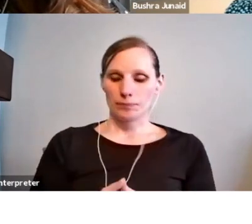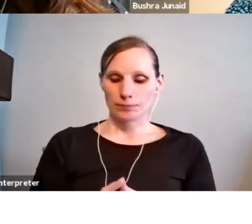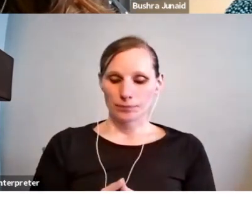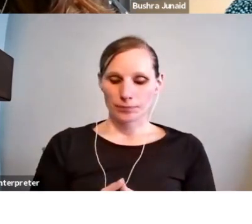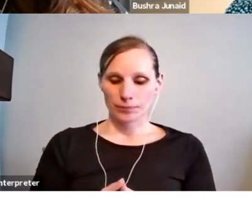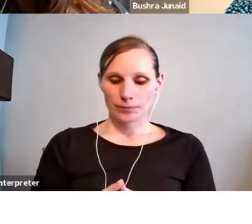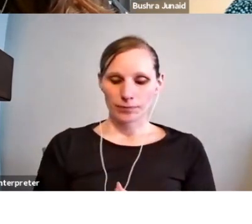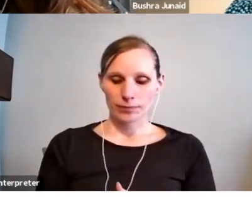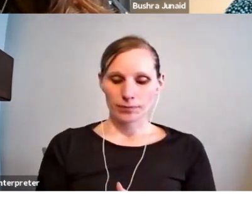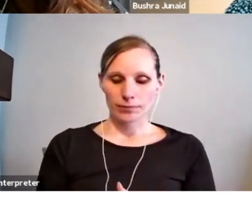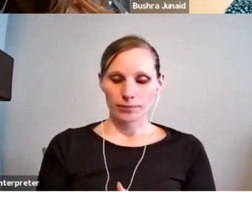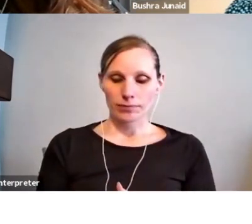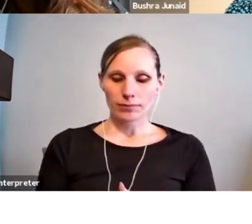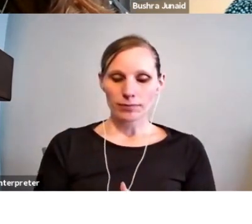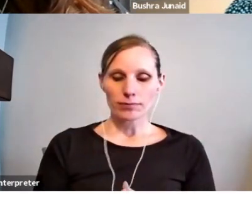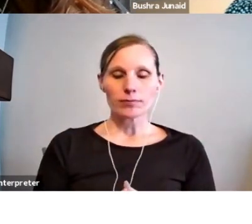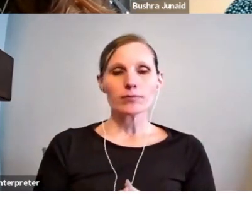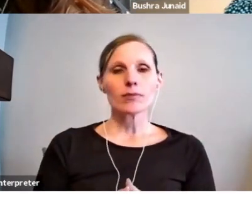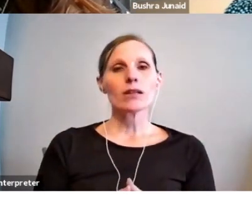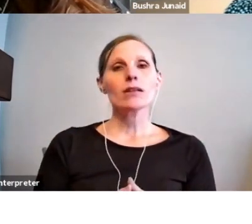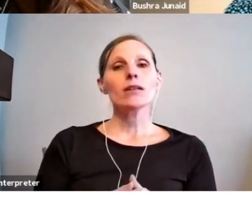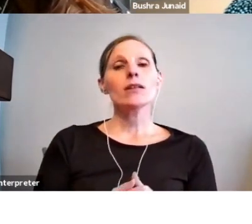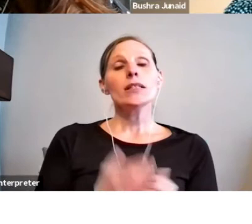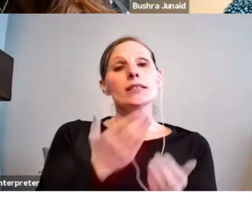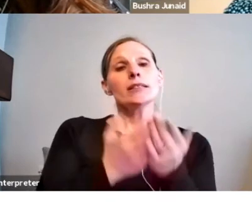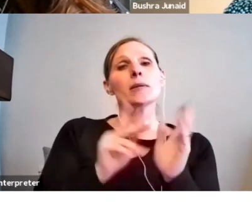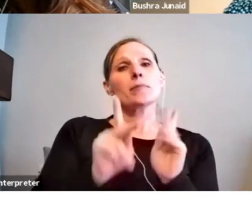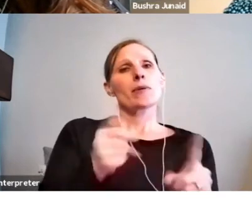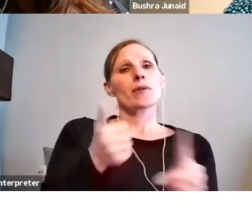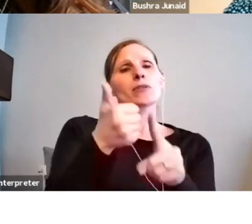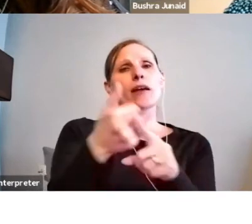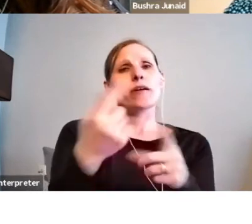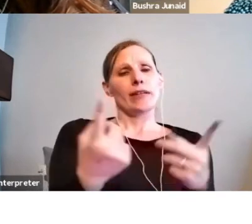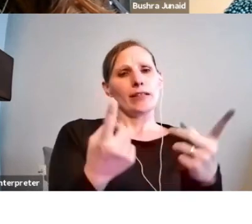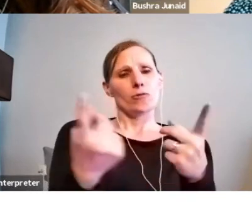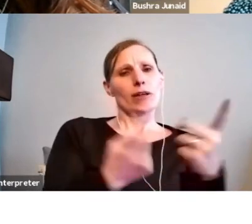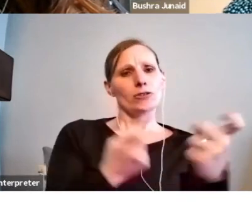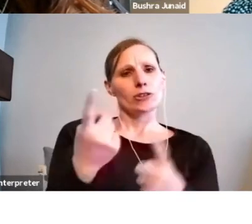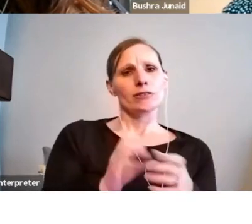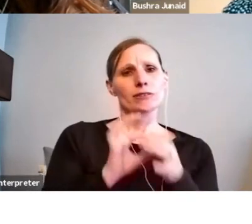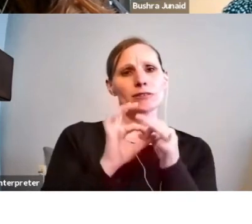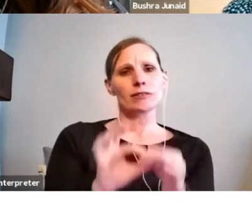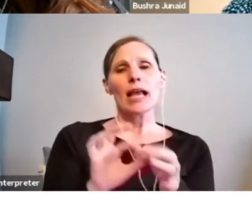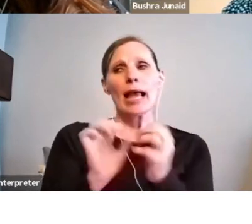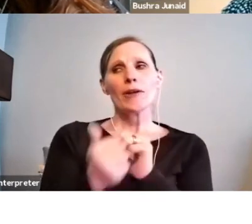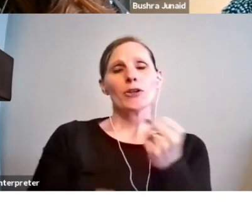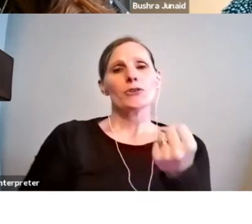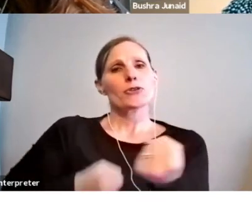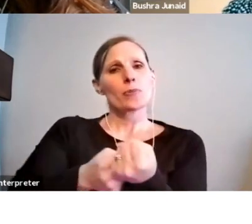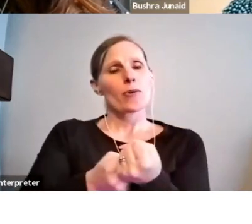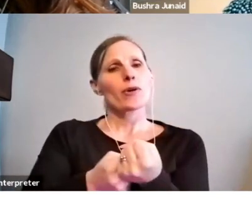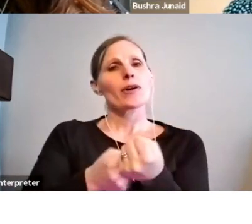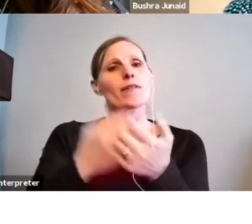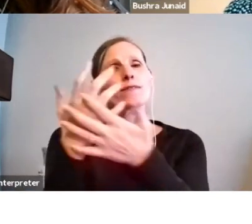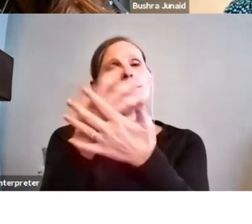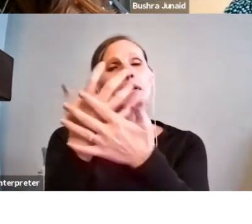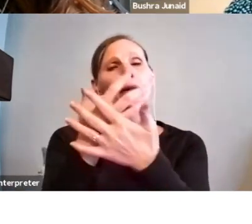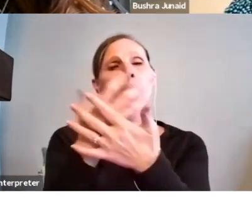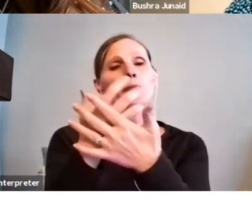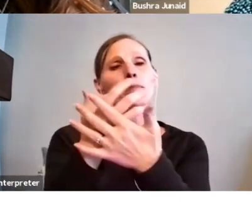Okay, quite a few people had questions about supporting film projects and other media arts activities.